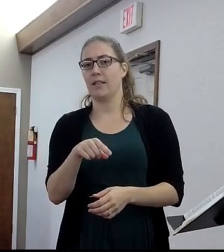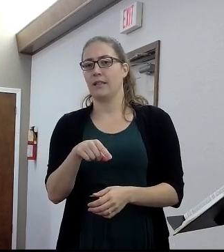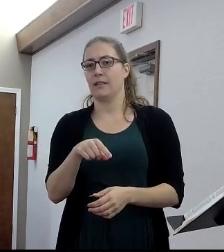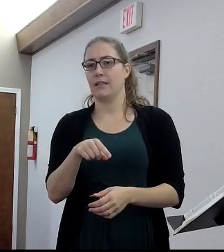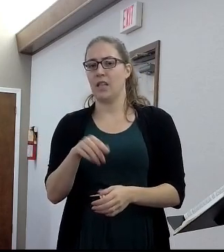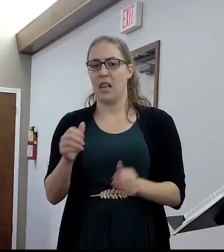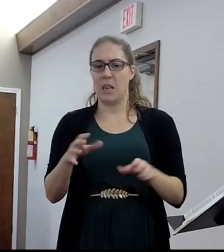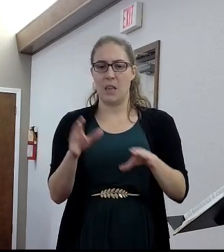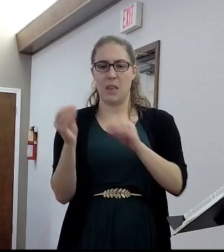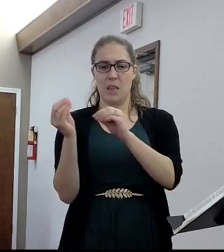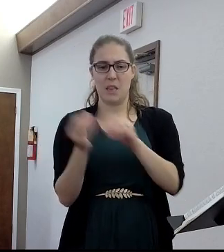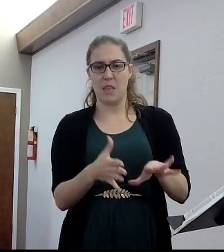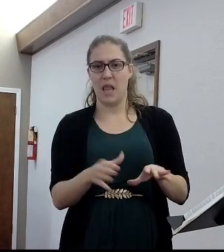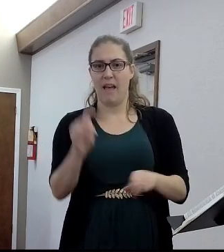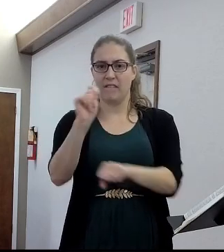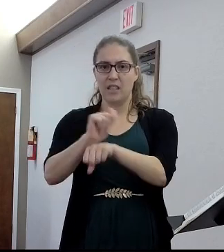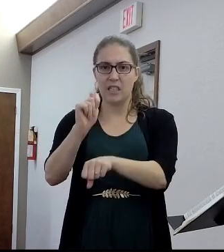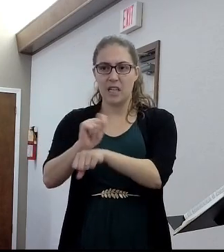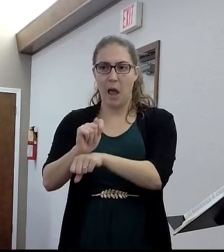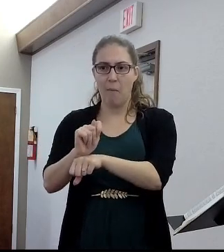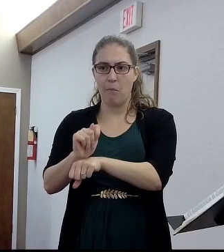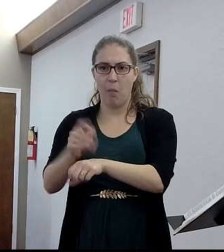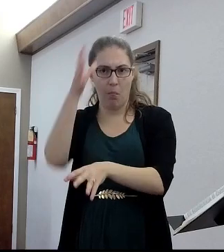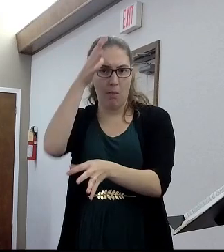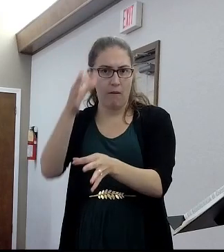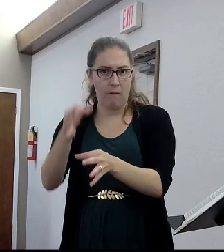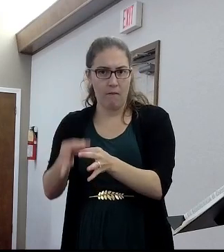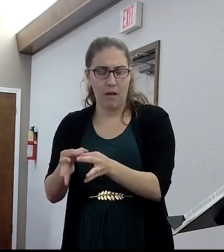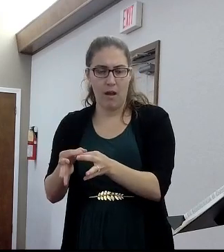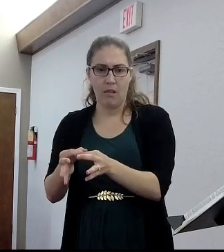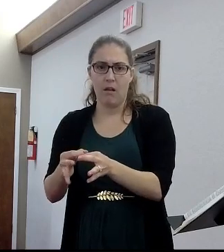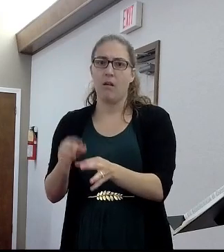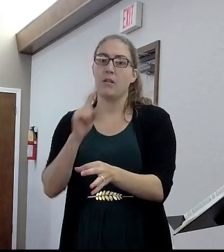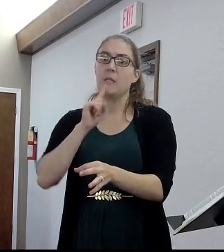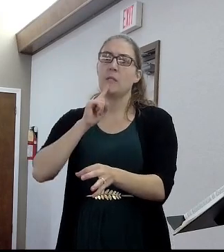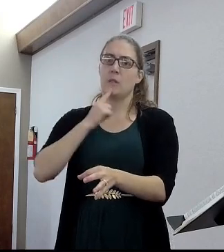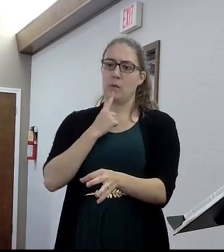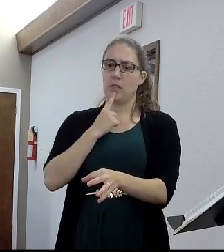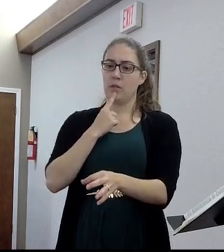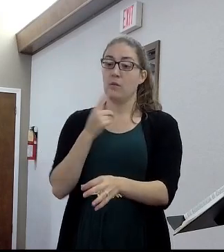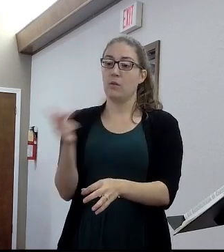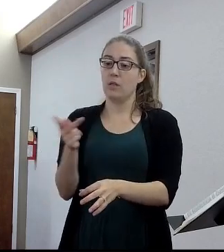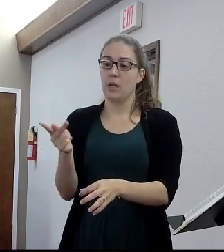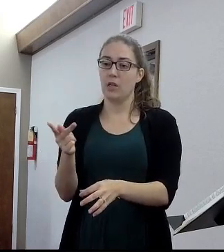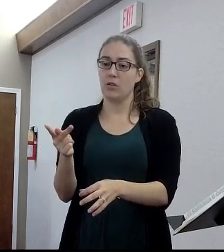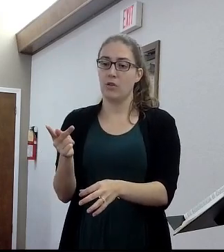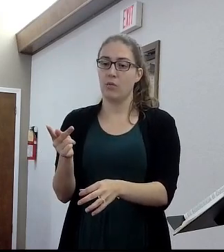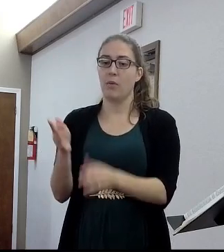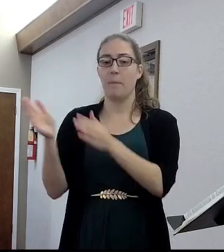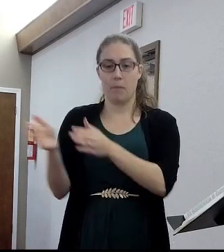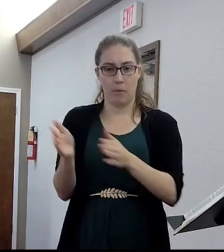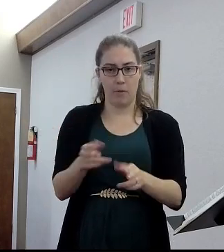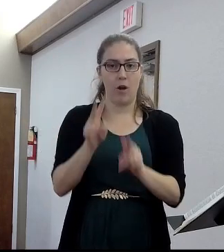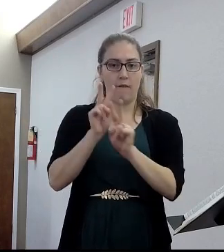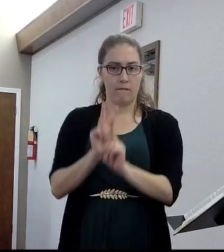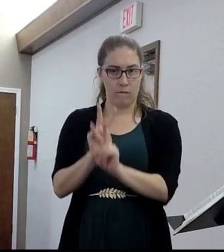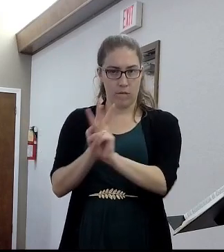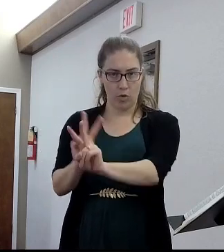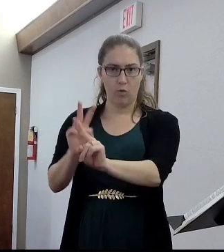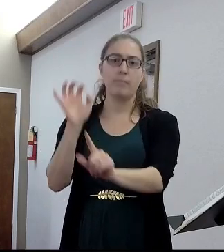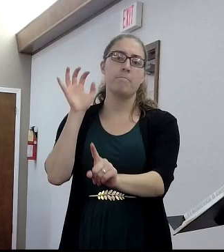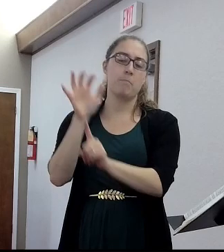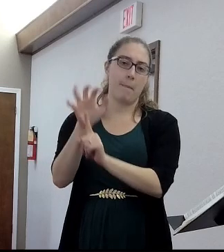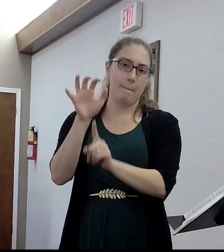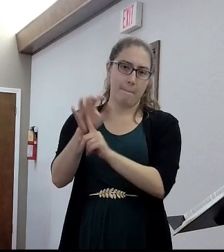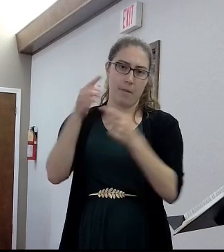And he left the faith. And it's such a serious thing. These two would arrange a funeral. And a funeral back then, I it was a public thing.